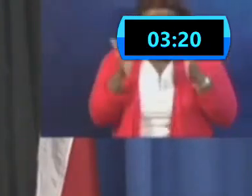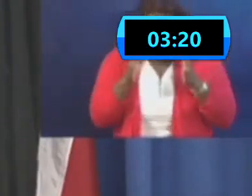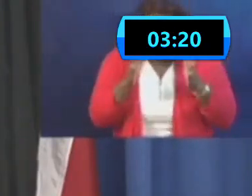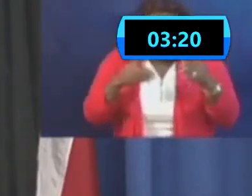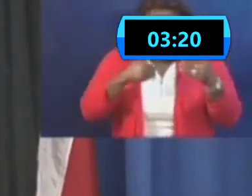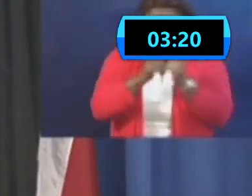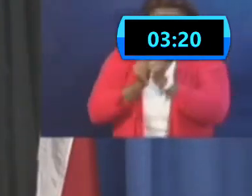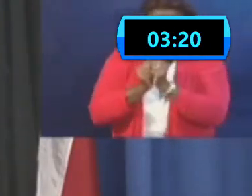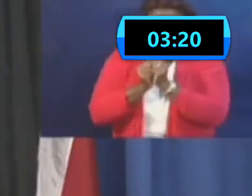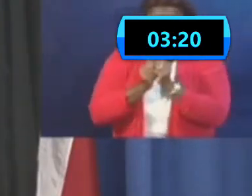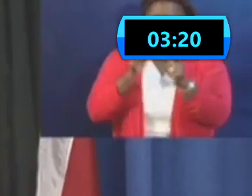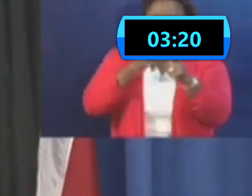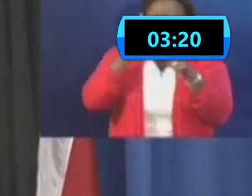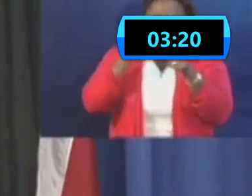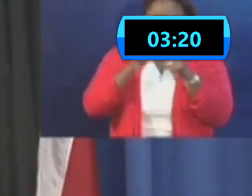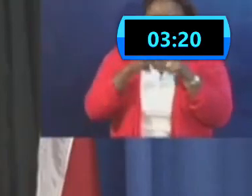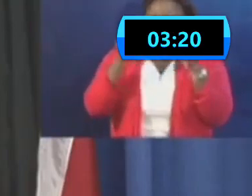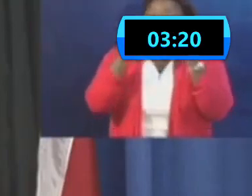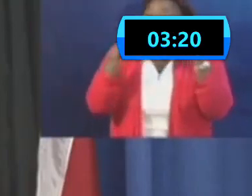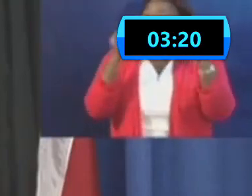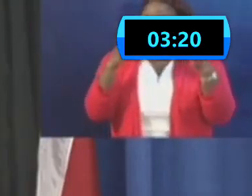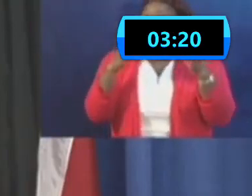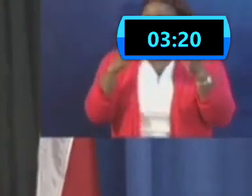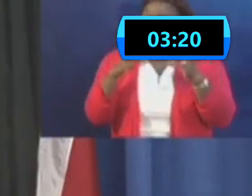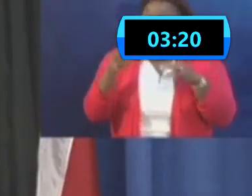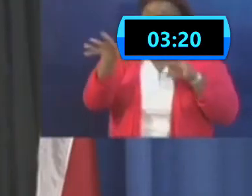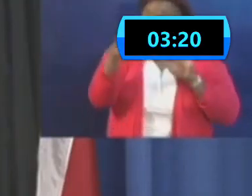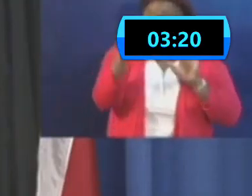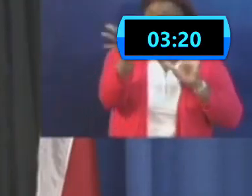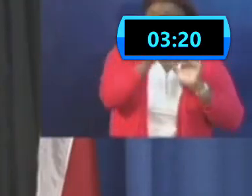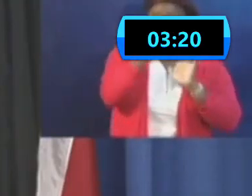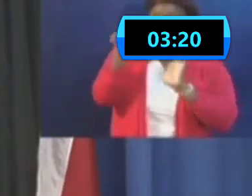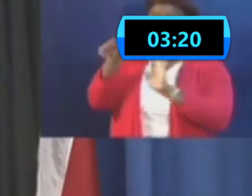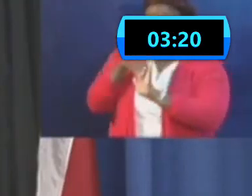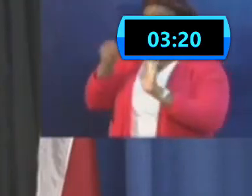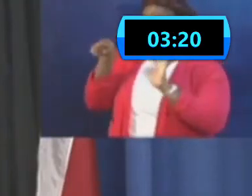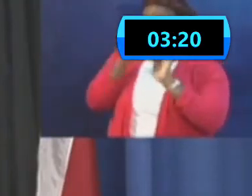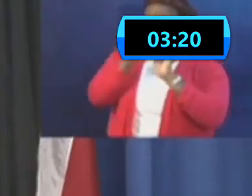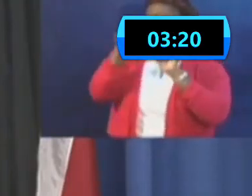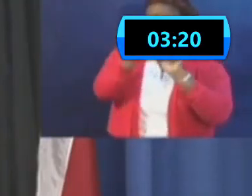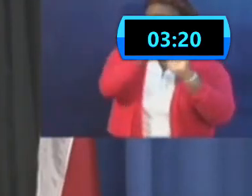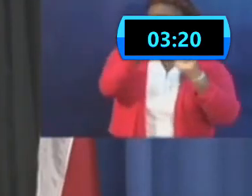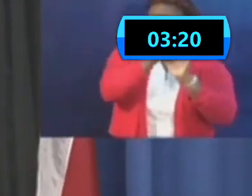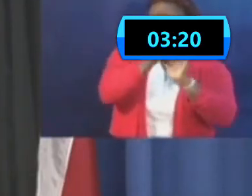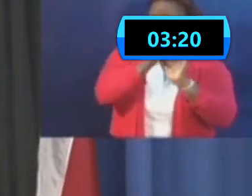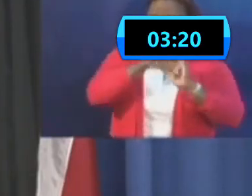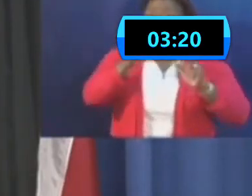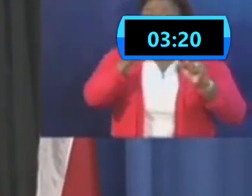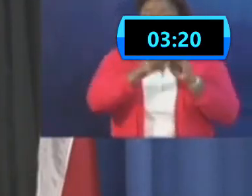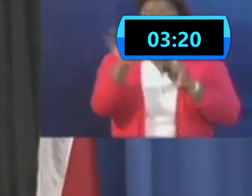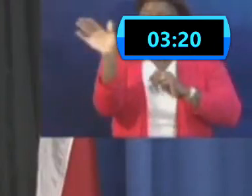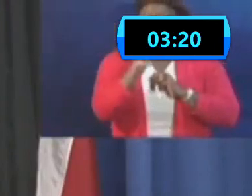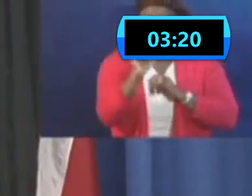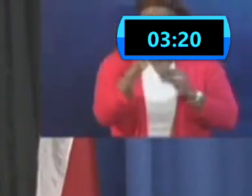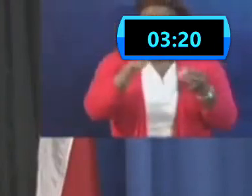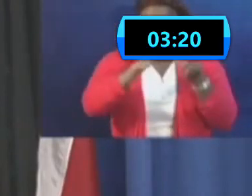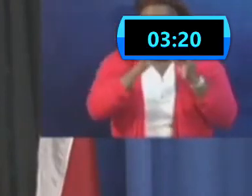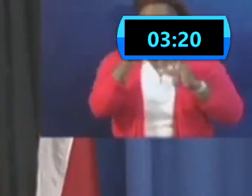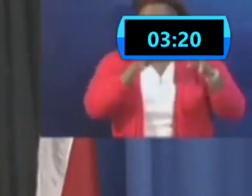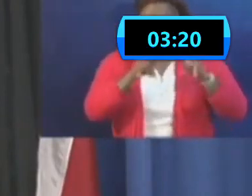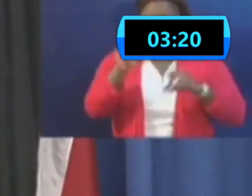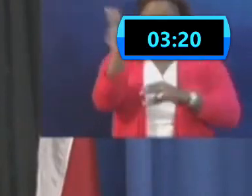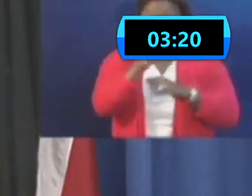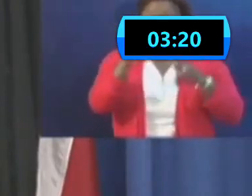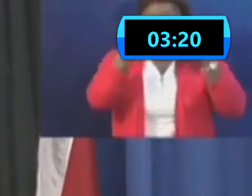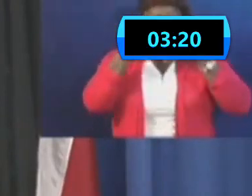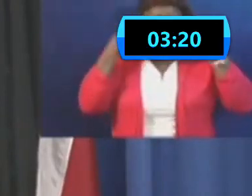potential is slightly greater, is greater, much greater, than if you have the same amount of people wearing masks and social distancing. So we have